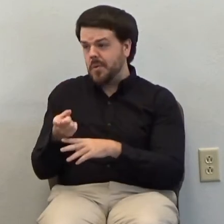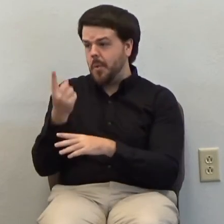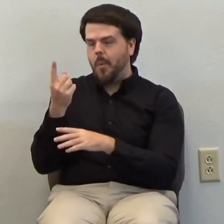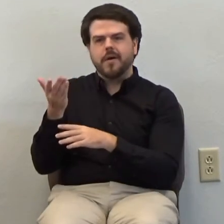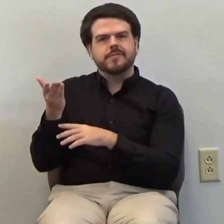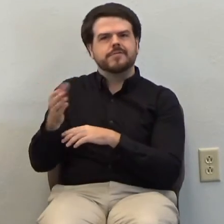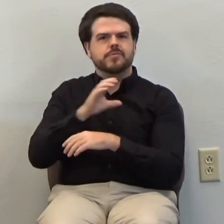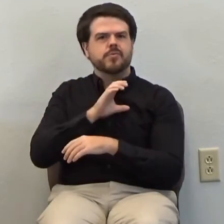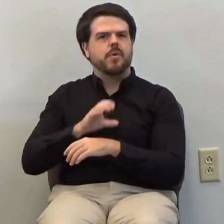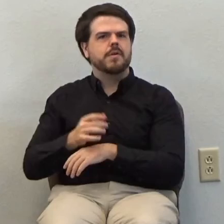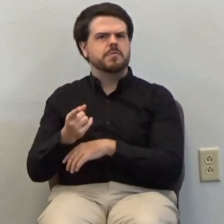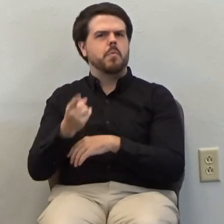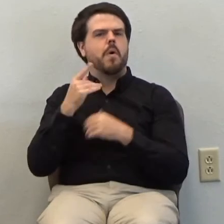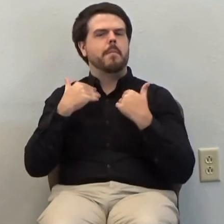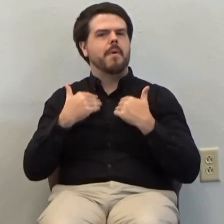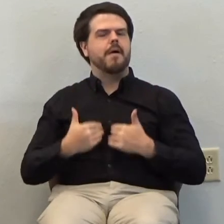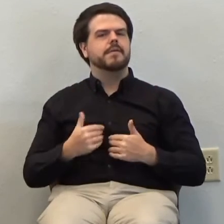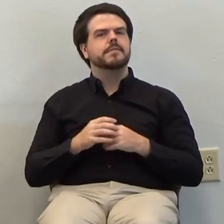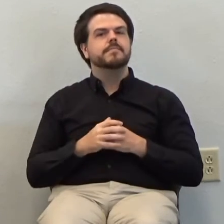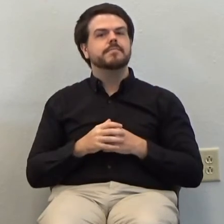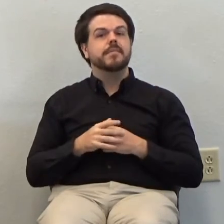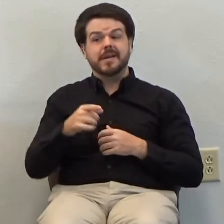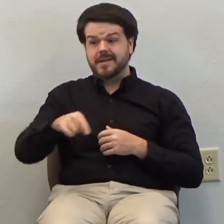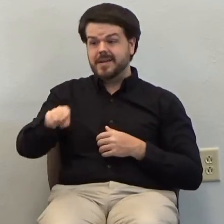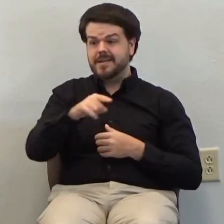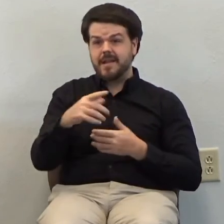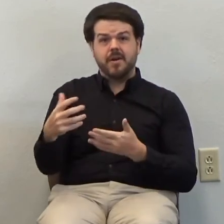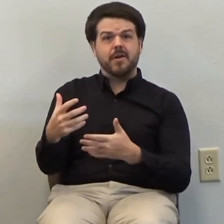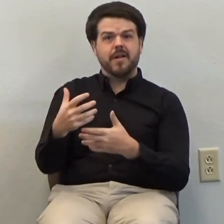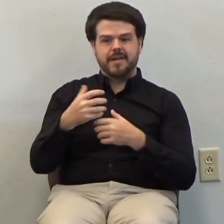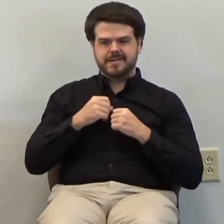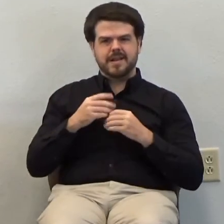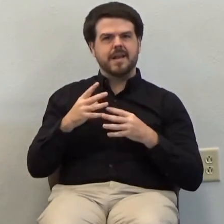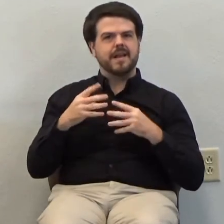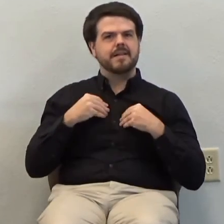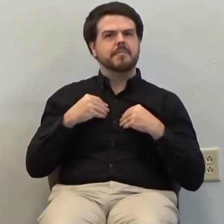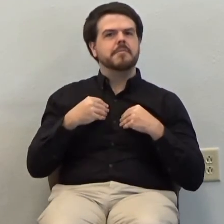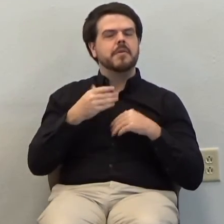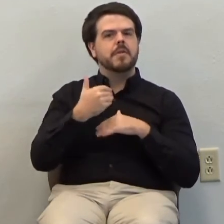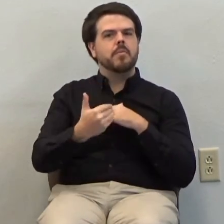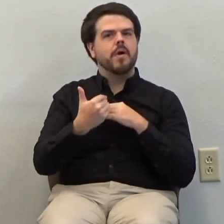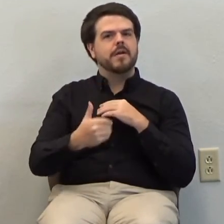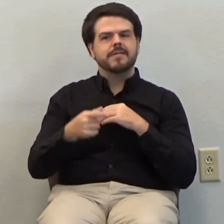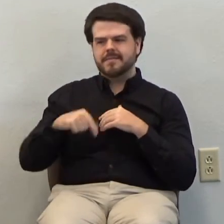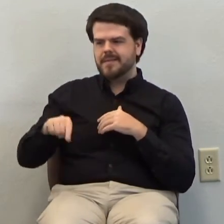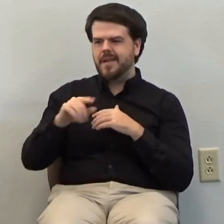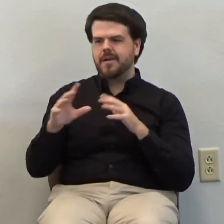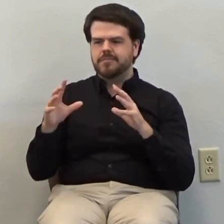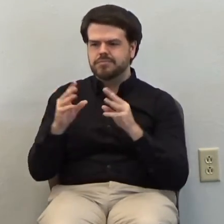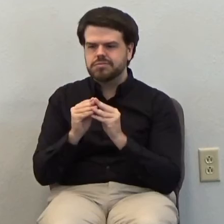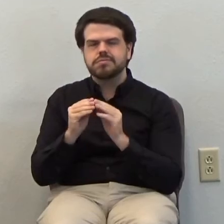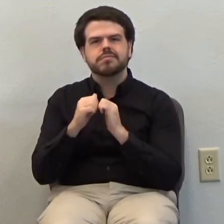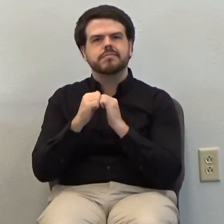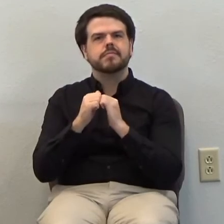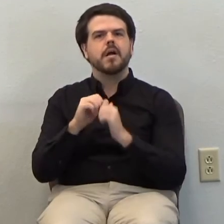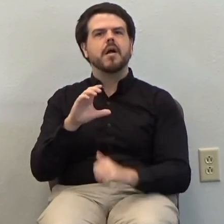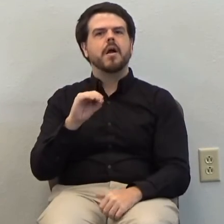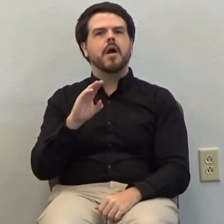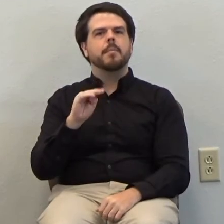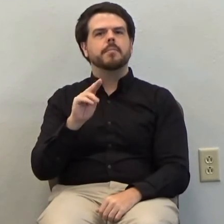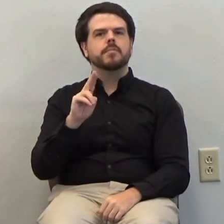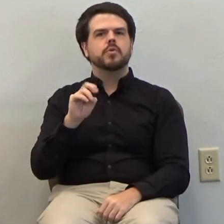body but yet when they took the bread they had communion with him communion with his life